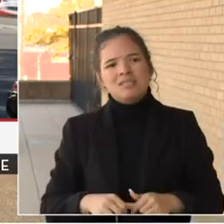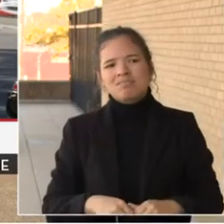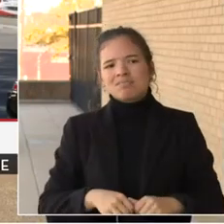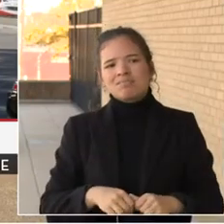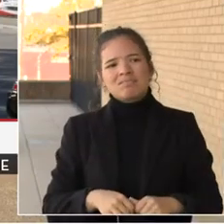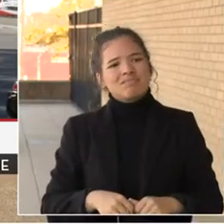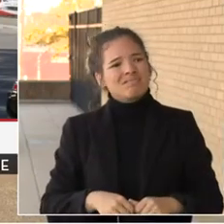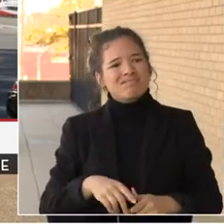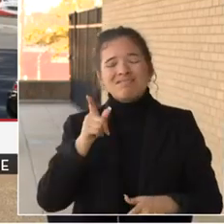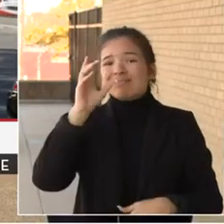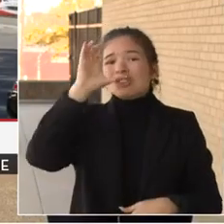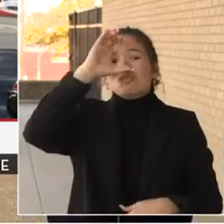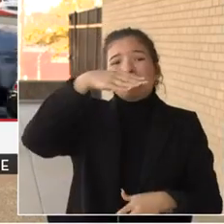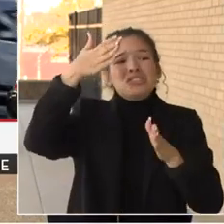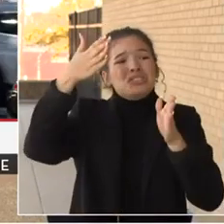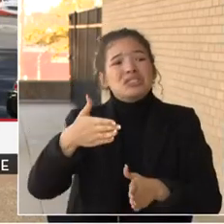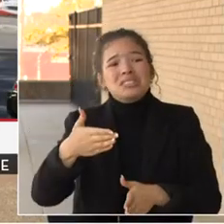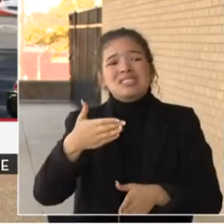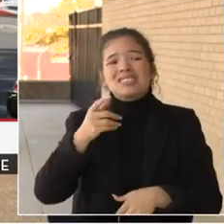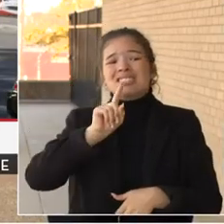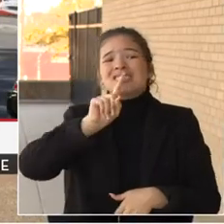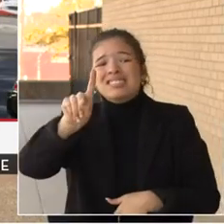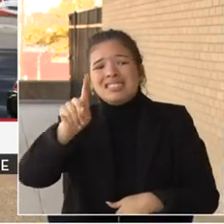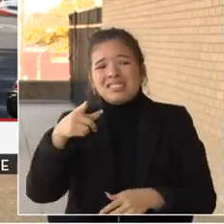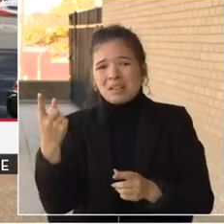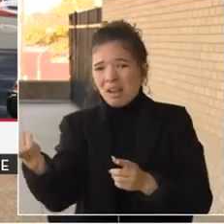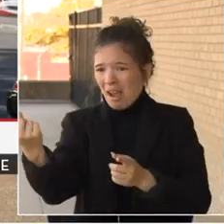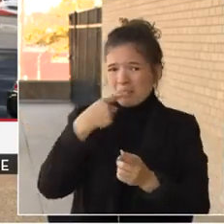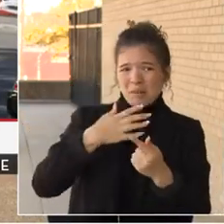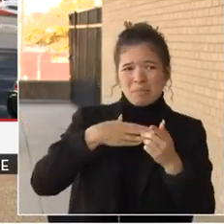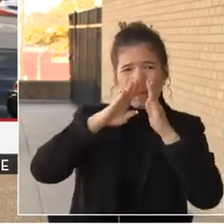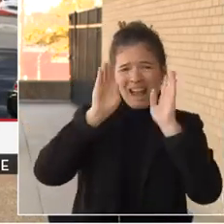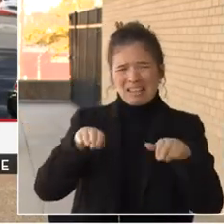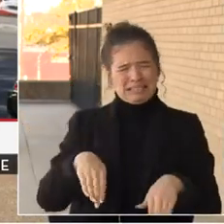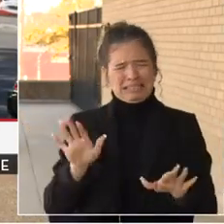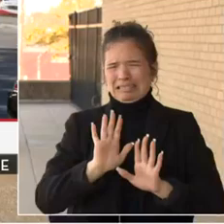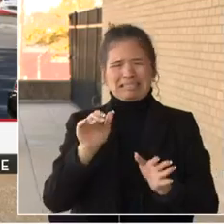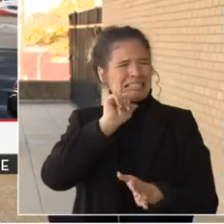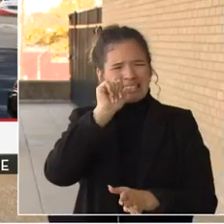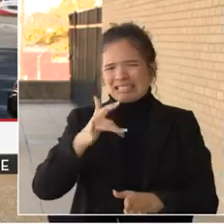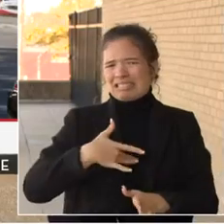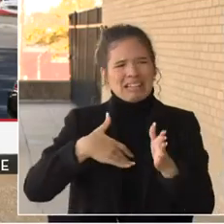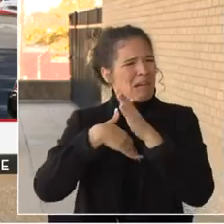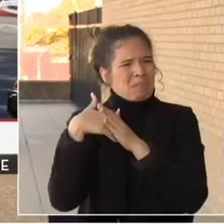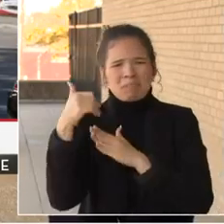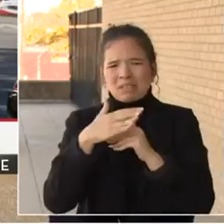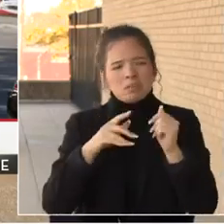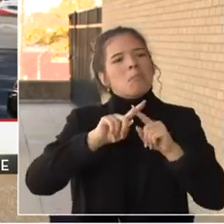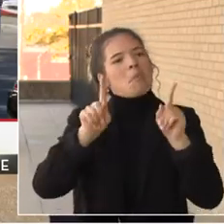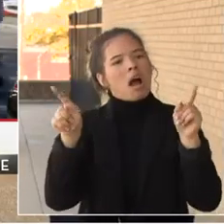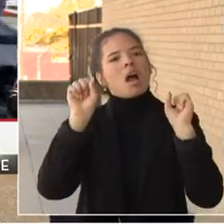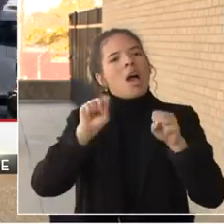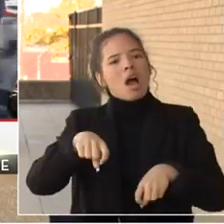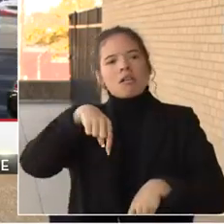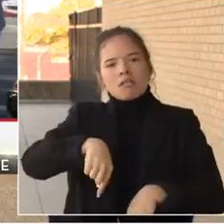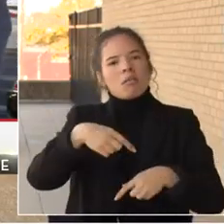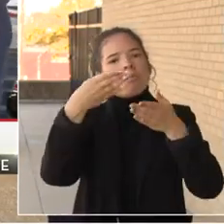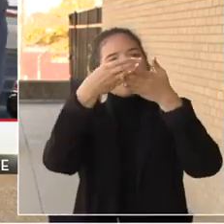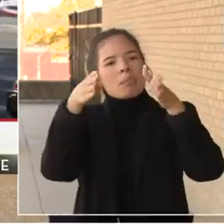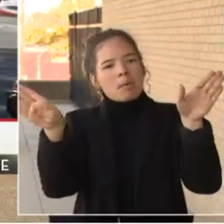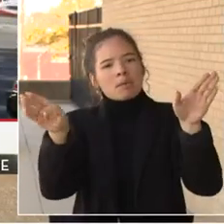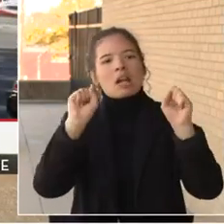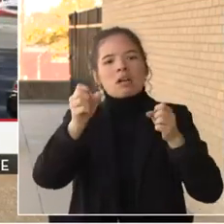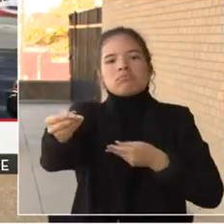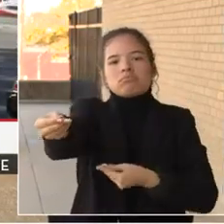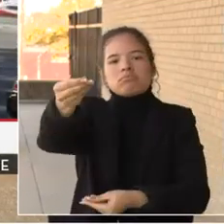or at your home or a private location. So we want this to be a safe and fun holiday season and we know